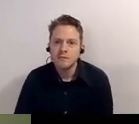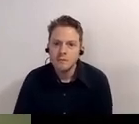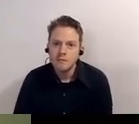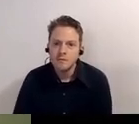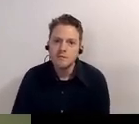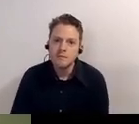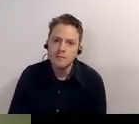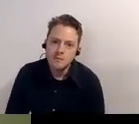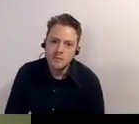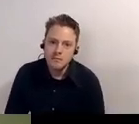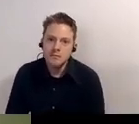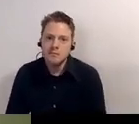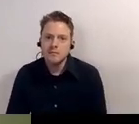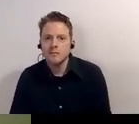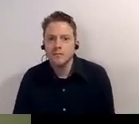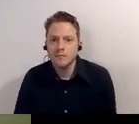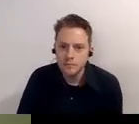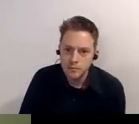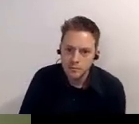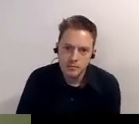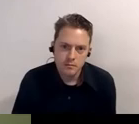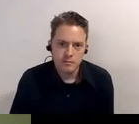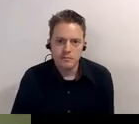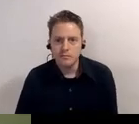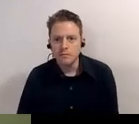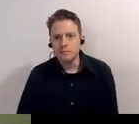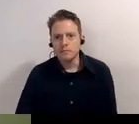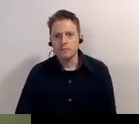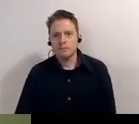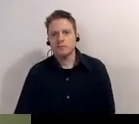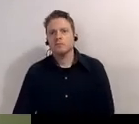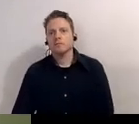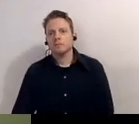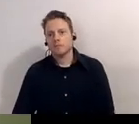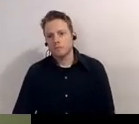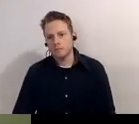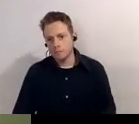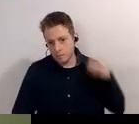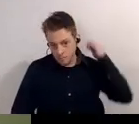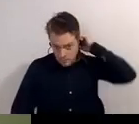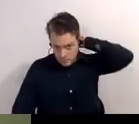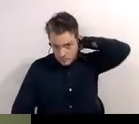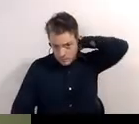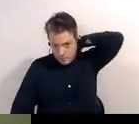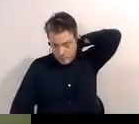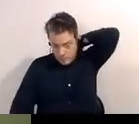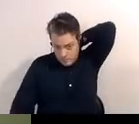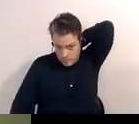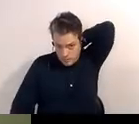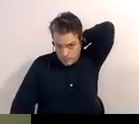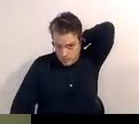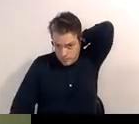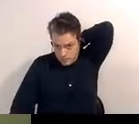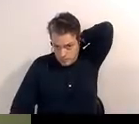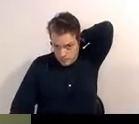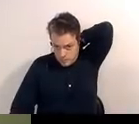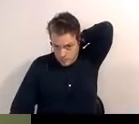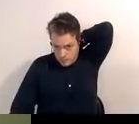restrooms uh for african americans so he went on to become mayor he was a beloved mayor of durham